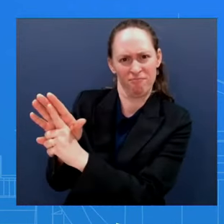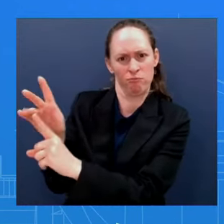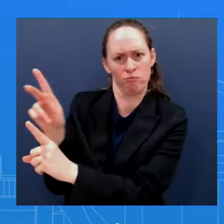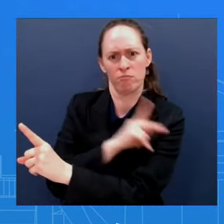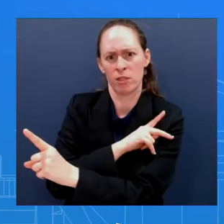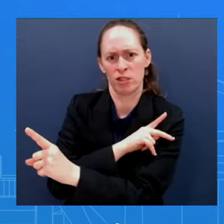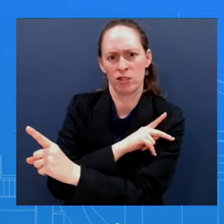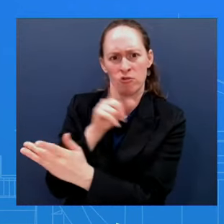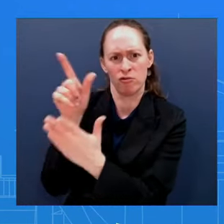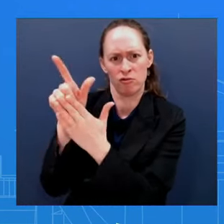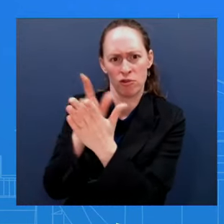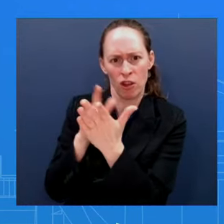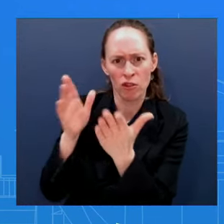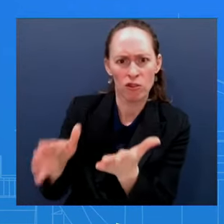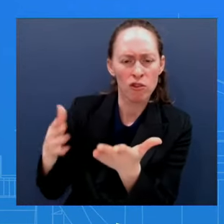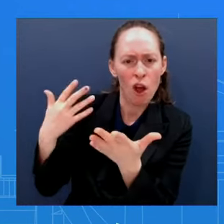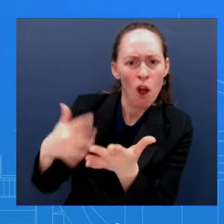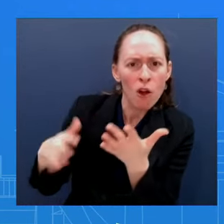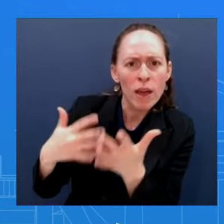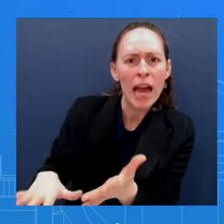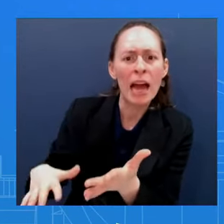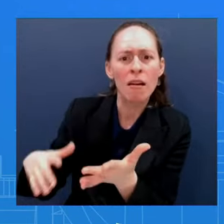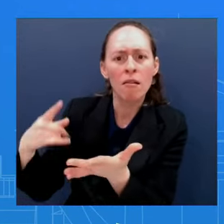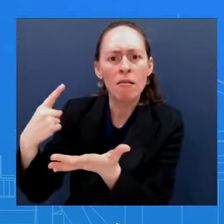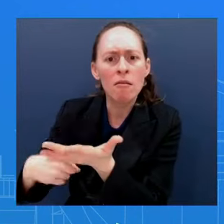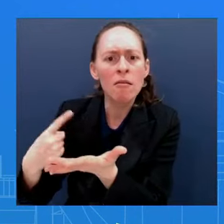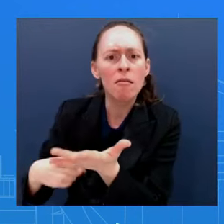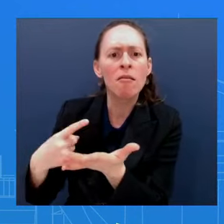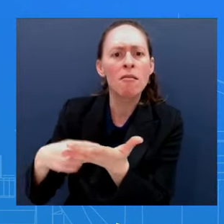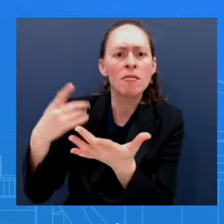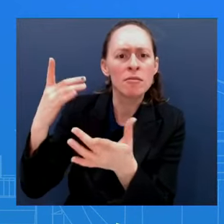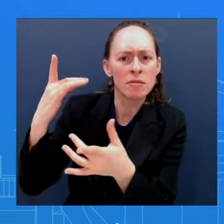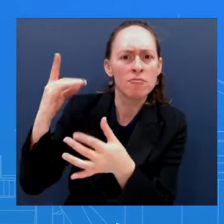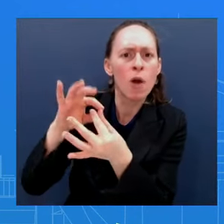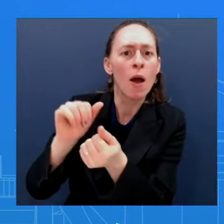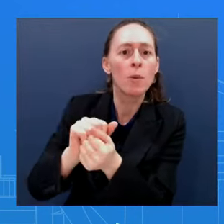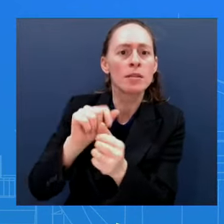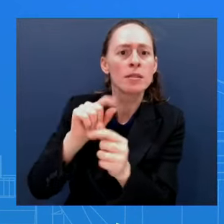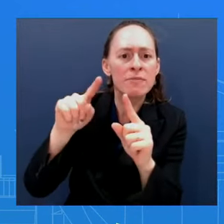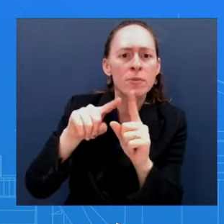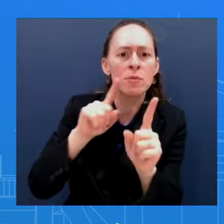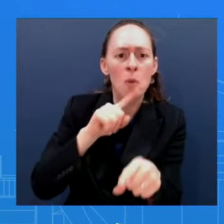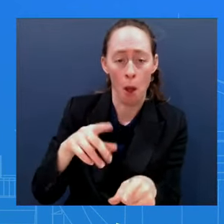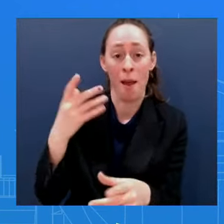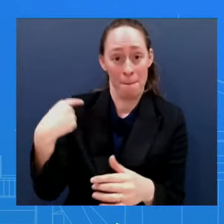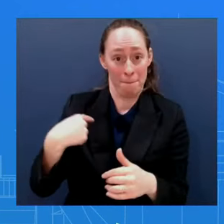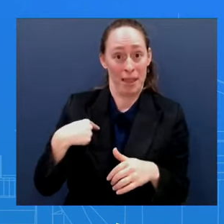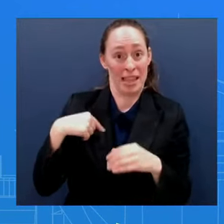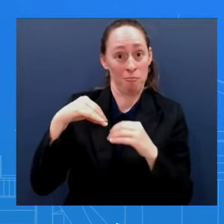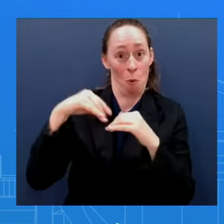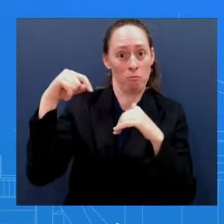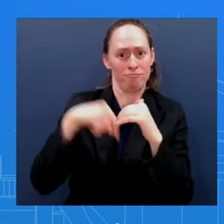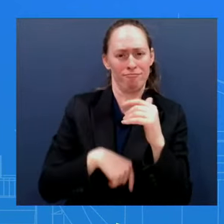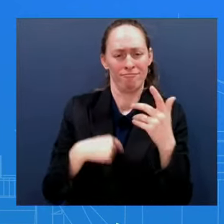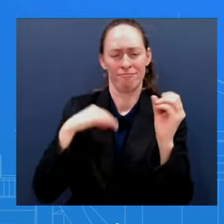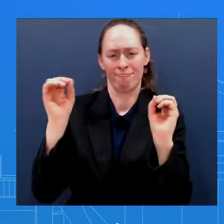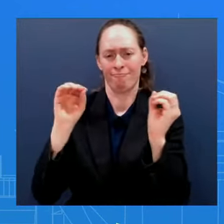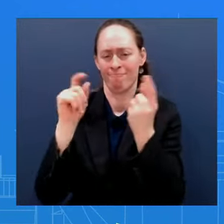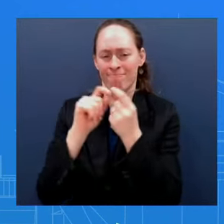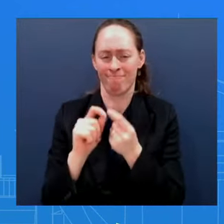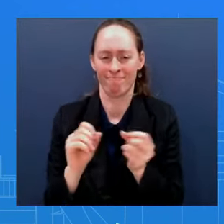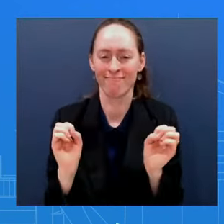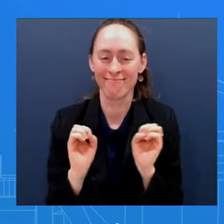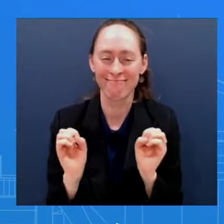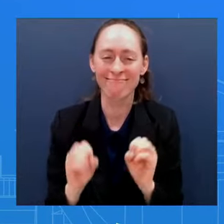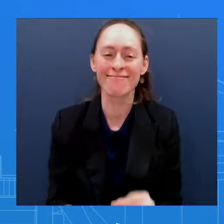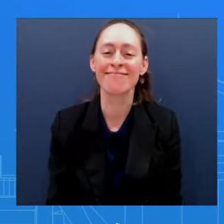specific questions I just don't have anything to share Also, there is a discussion about the President's ordering The creation of a task force to